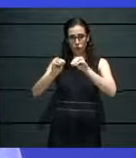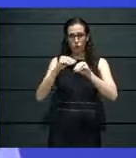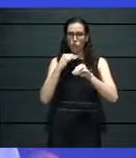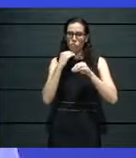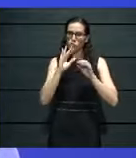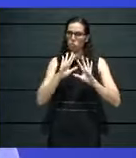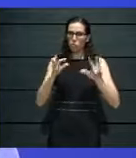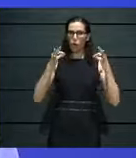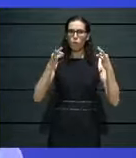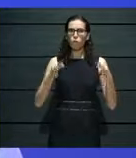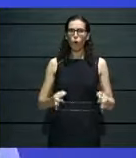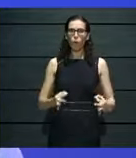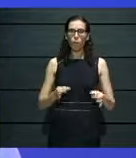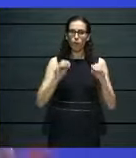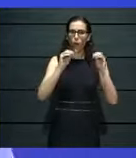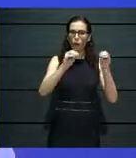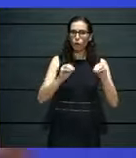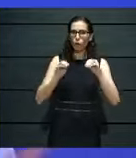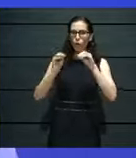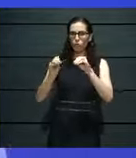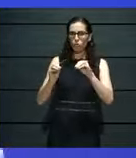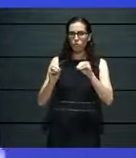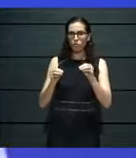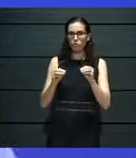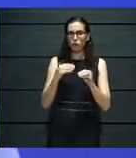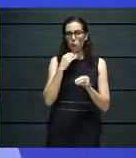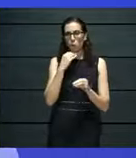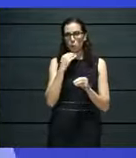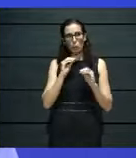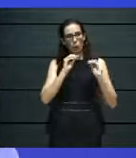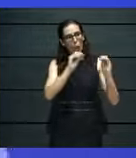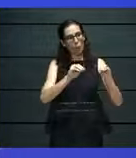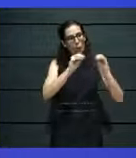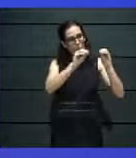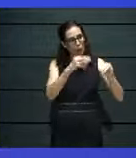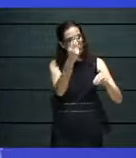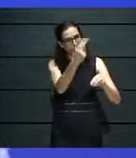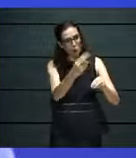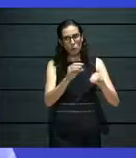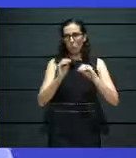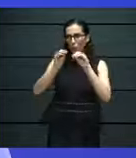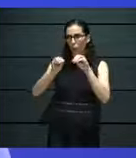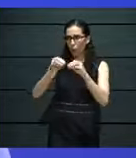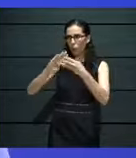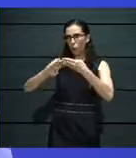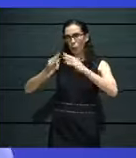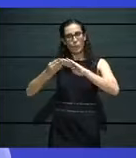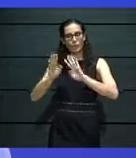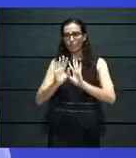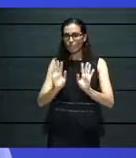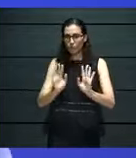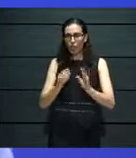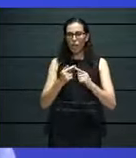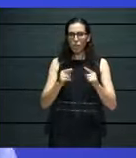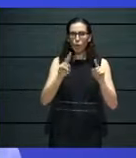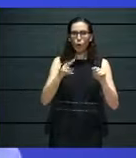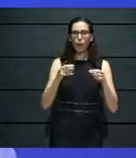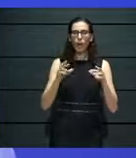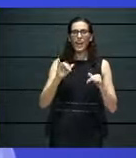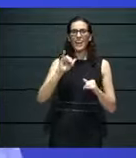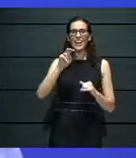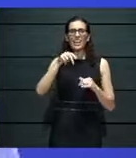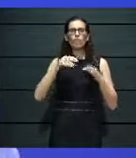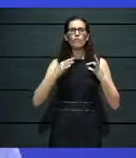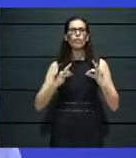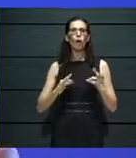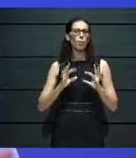a formal way of education, not in an education like educating an artist, or educating a community, but also in an informal sense. Because we